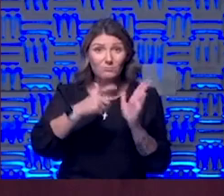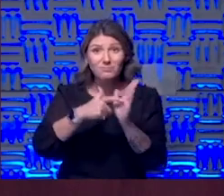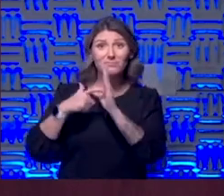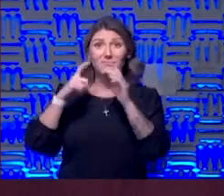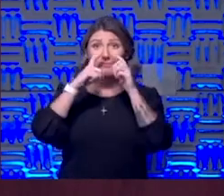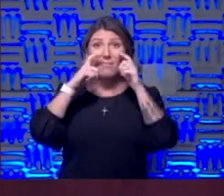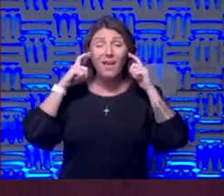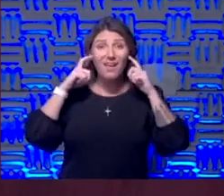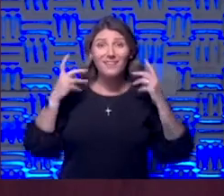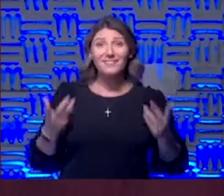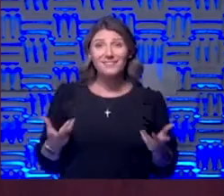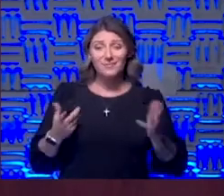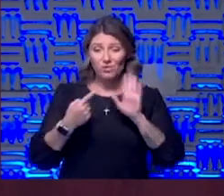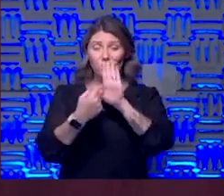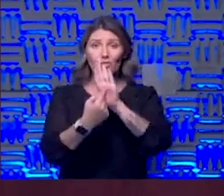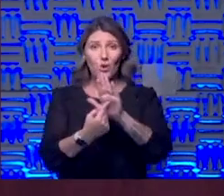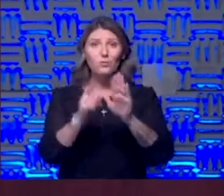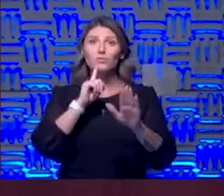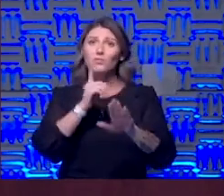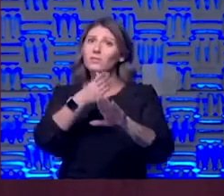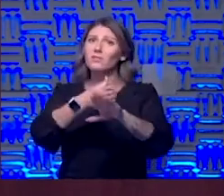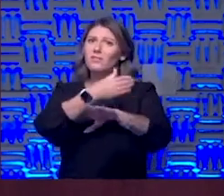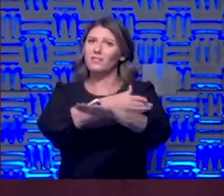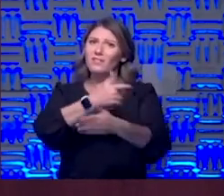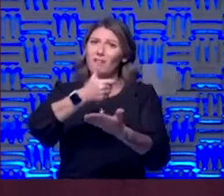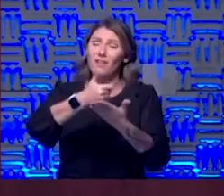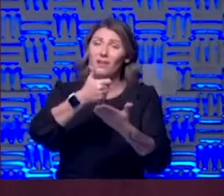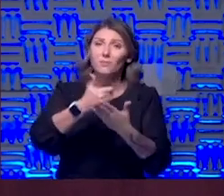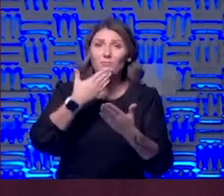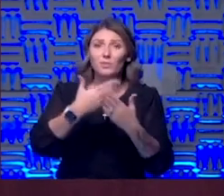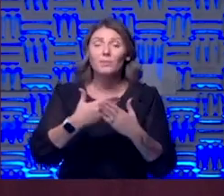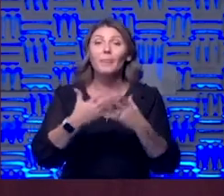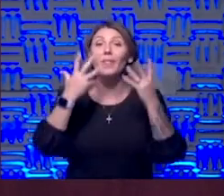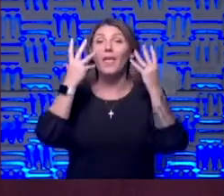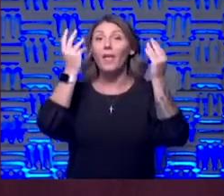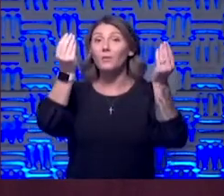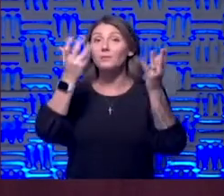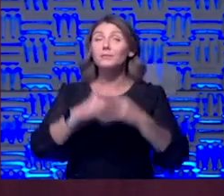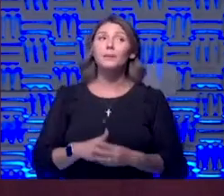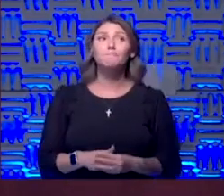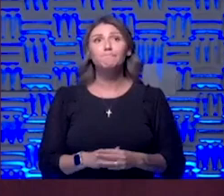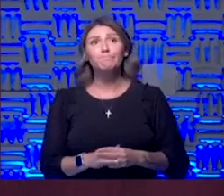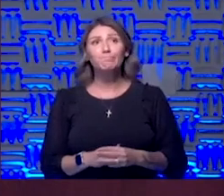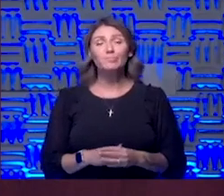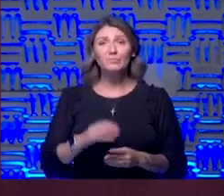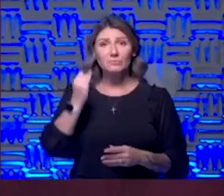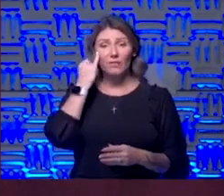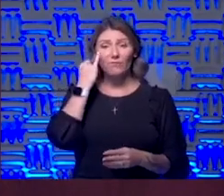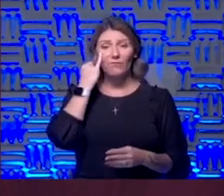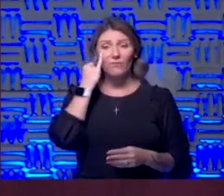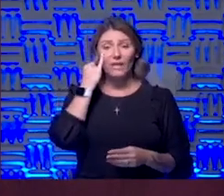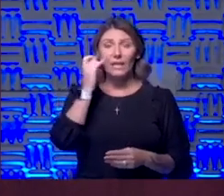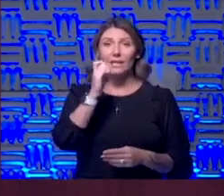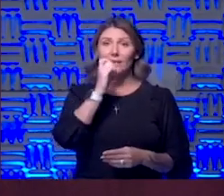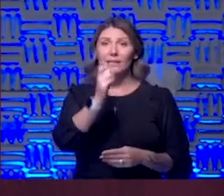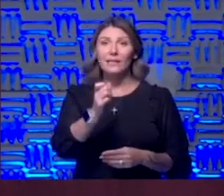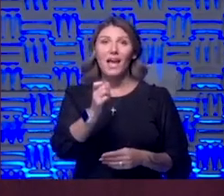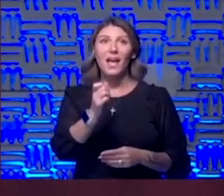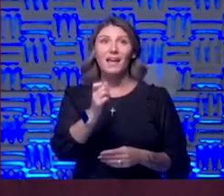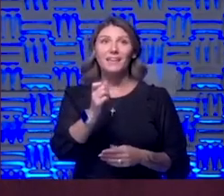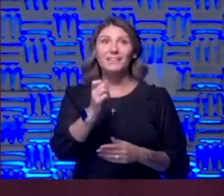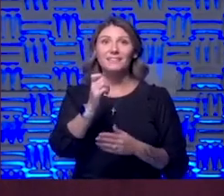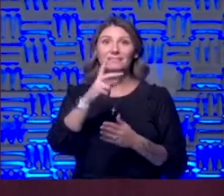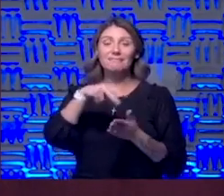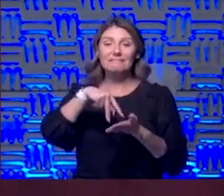and it has been shown it really helps that's that's good outside if you're not sort of